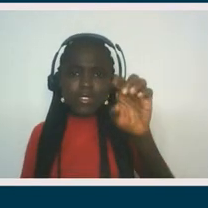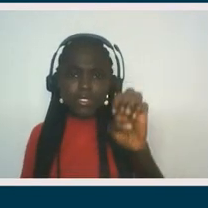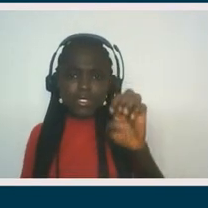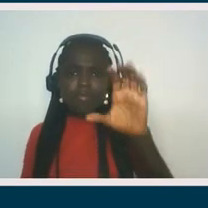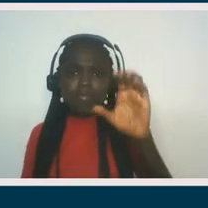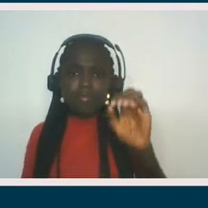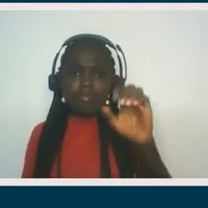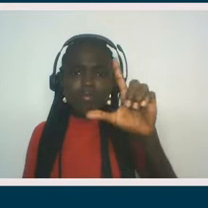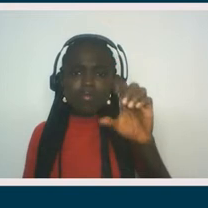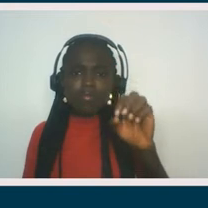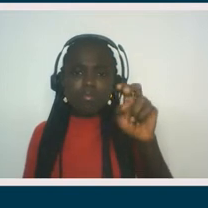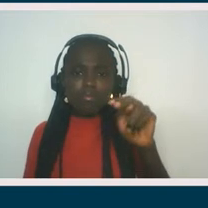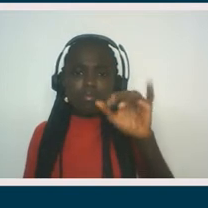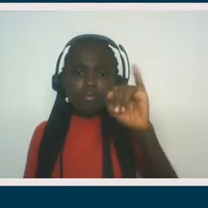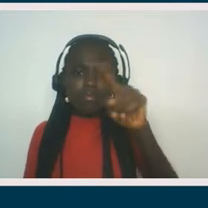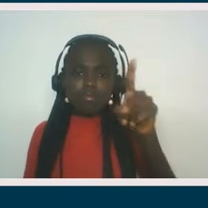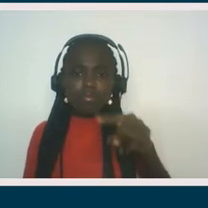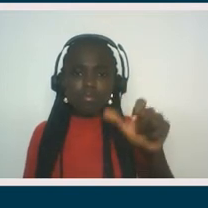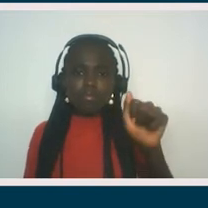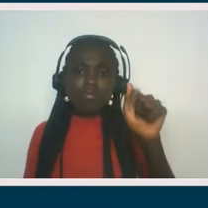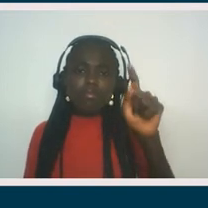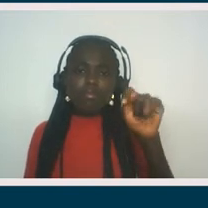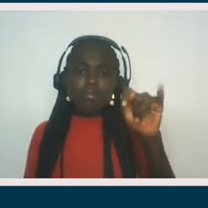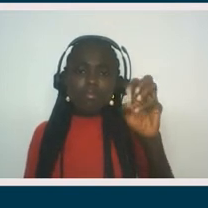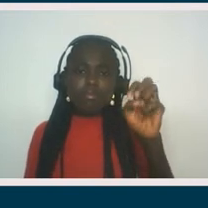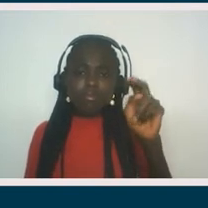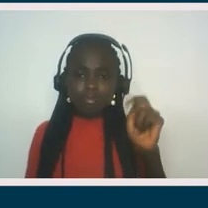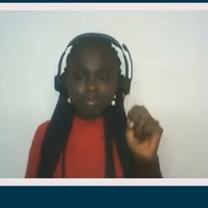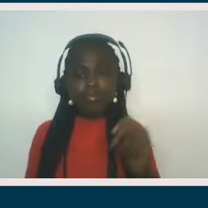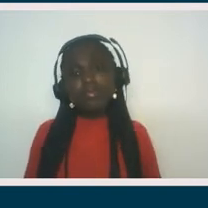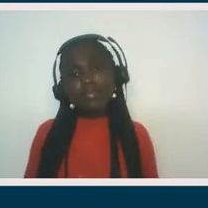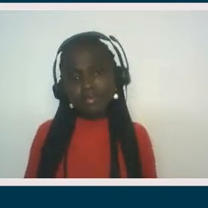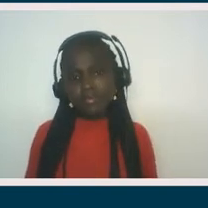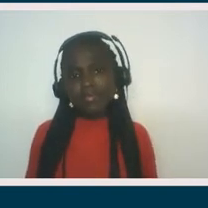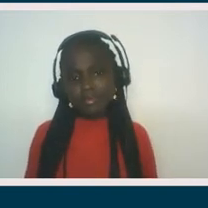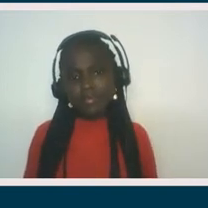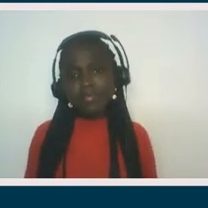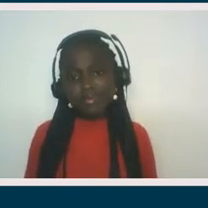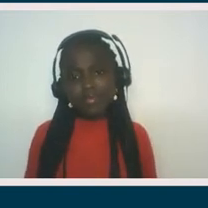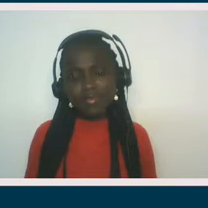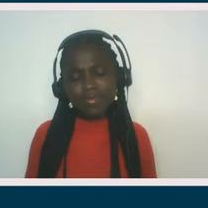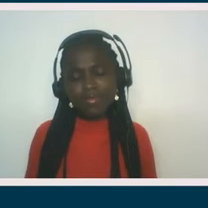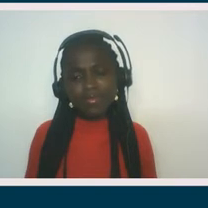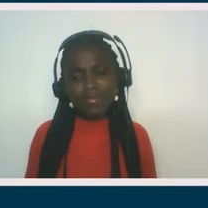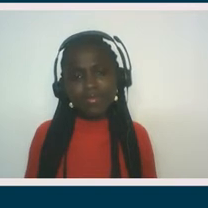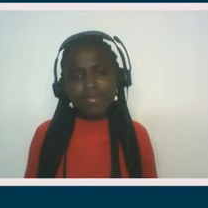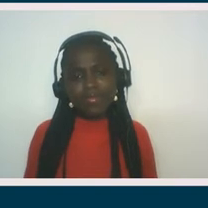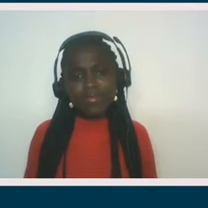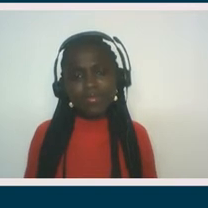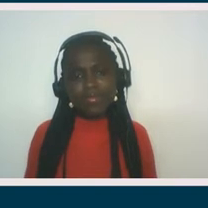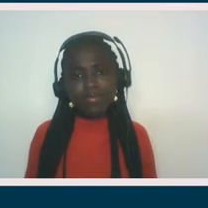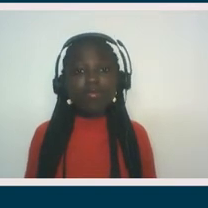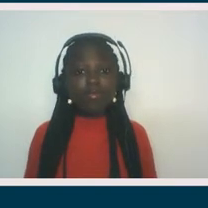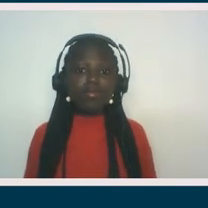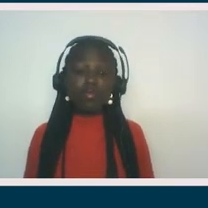decolonization. Yes. But Professor Hamilton, what if I go, uh, just, you know, after I was so